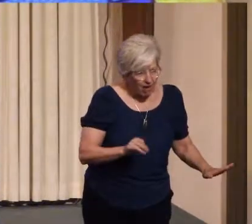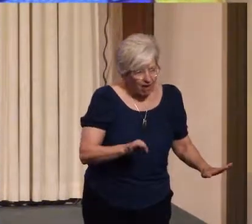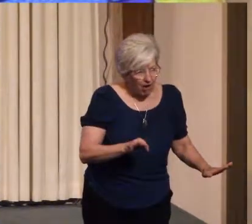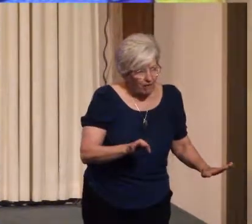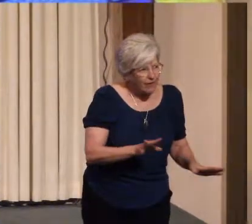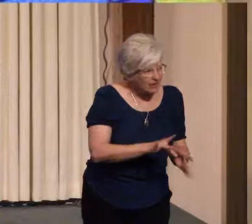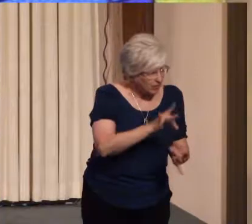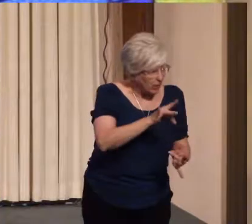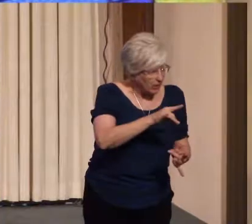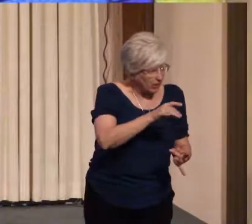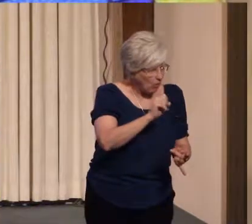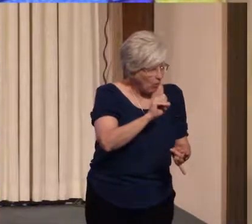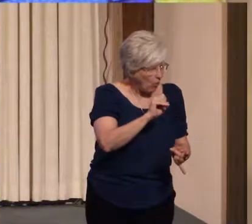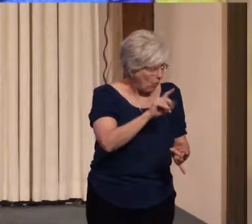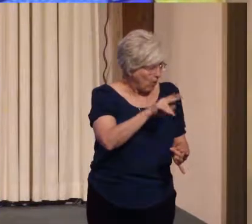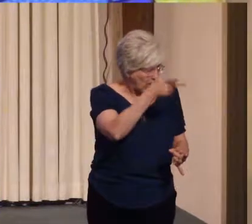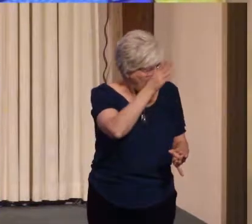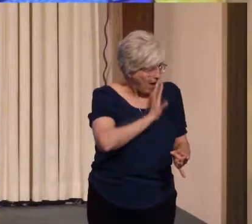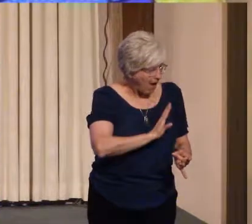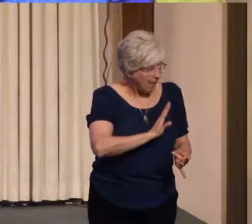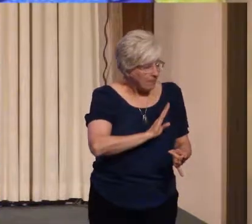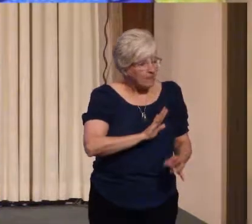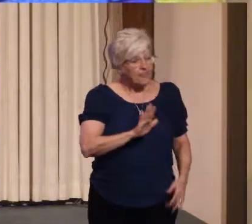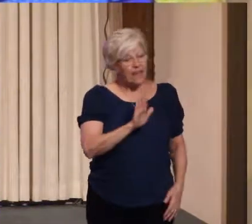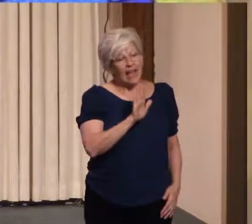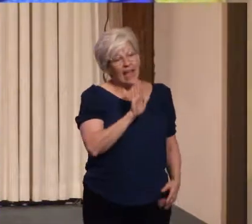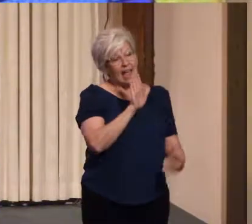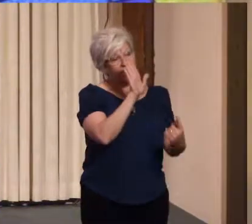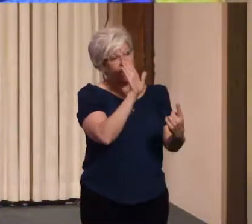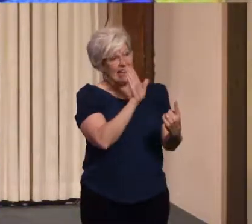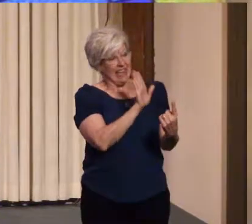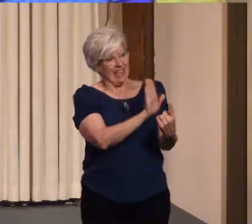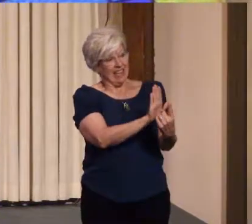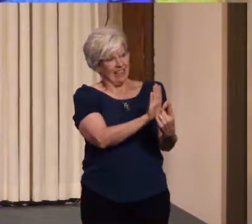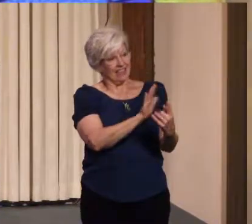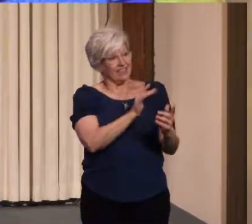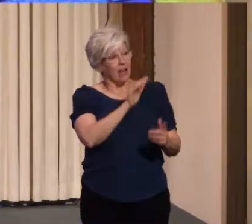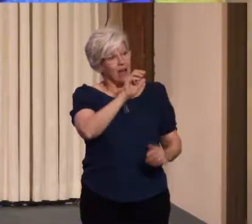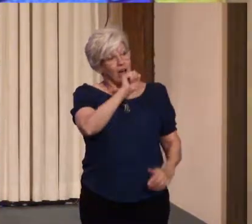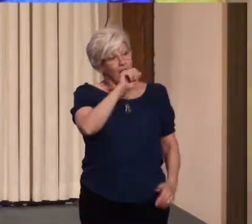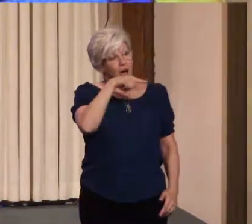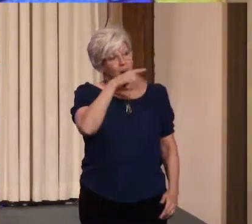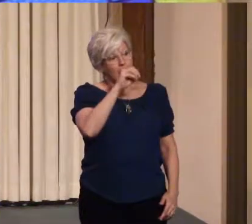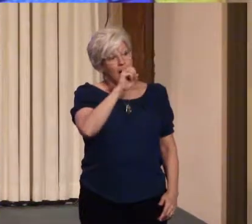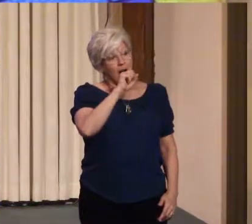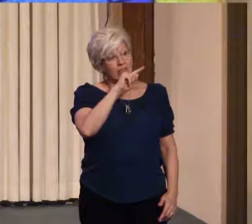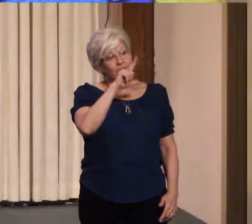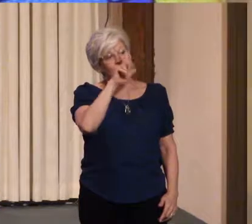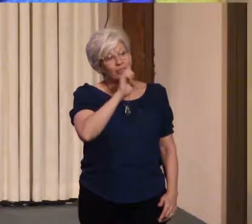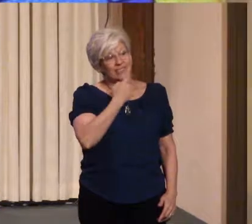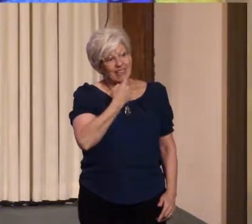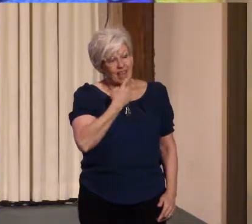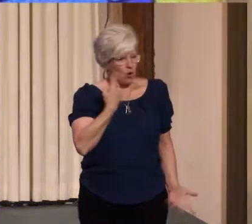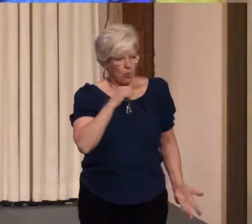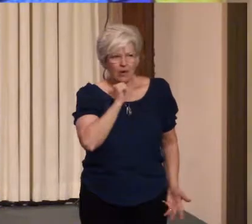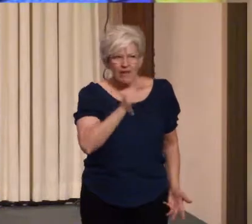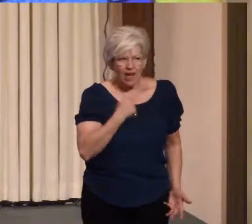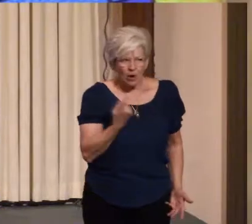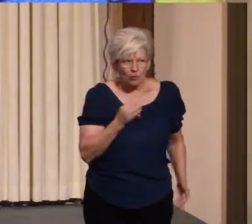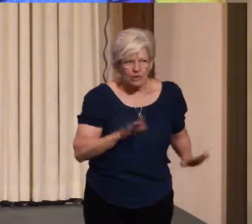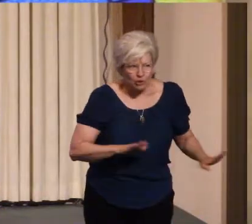And his apostle Paul went on to say that we are not only children, but if we are children, then we are